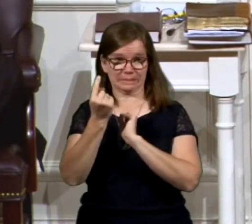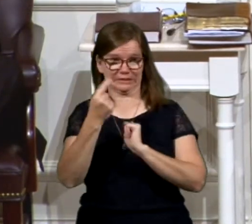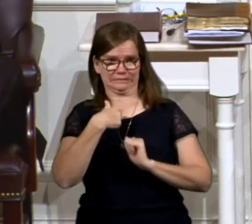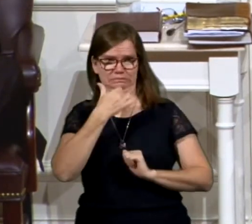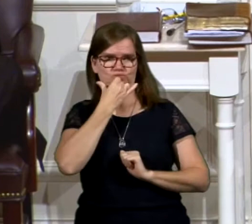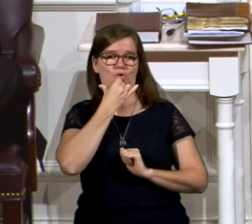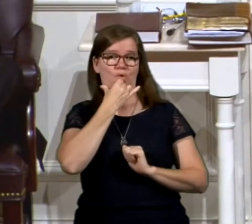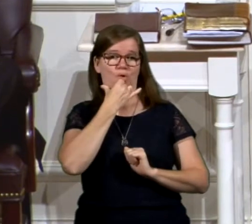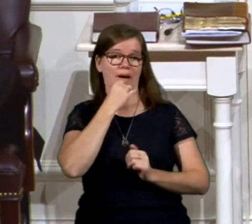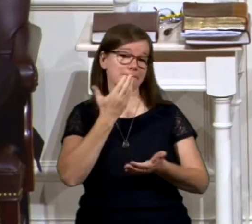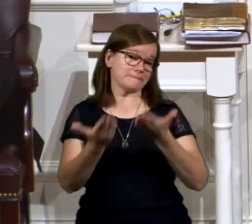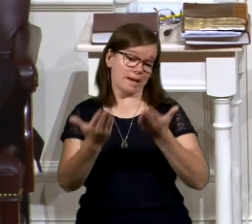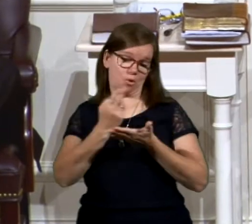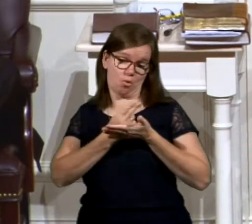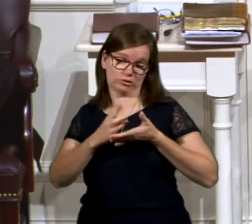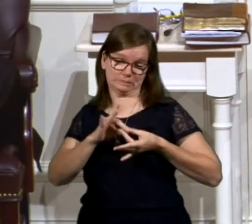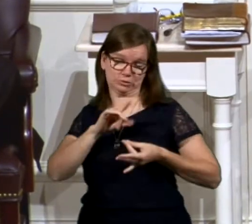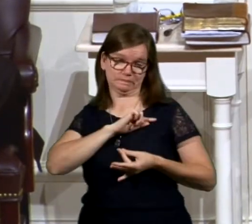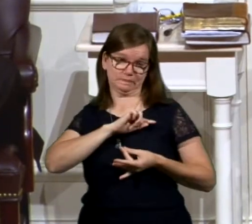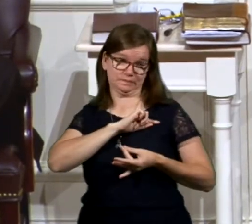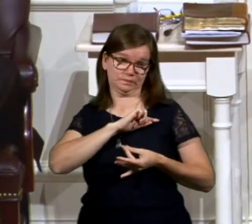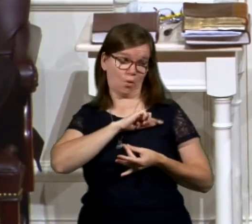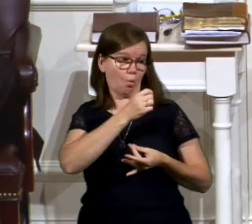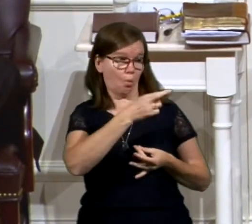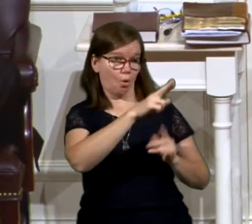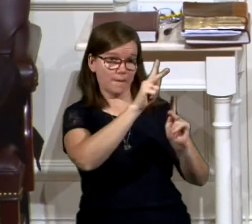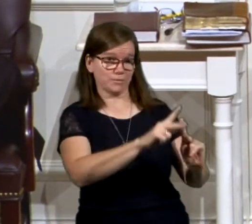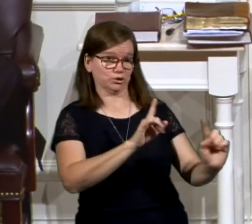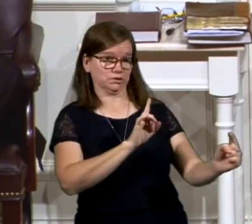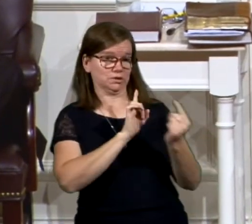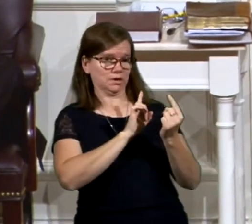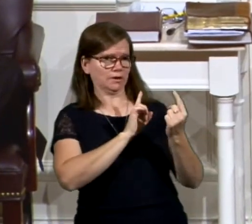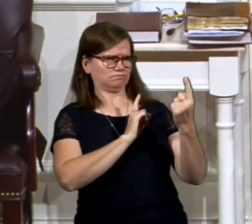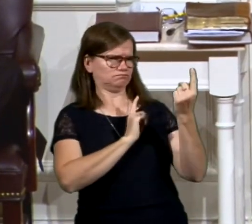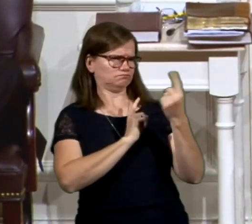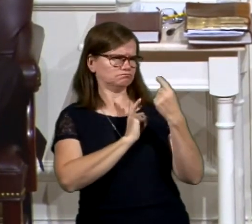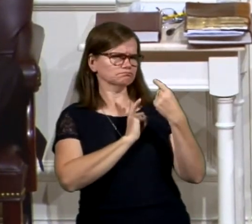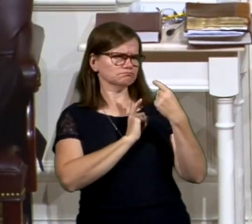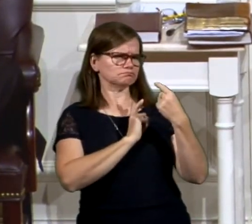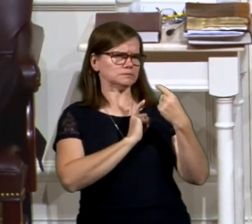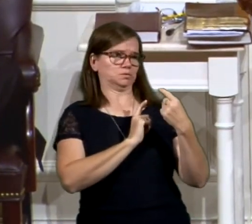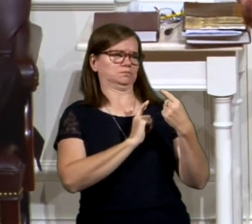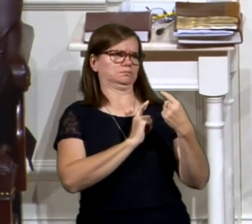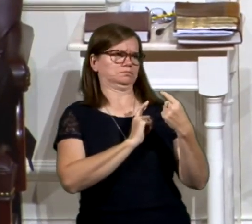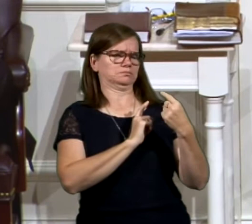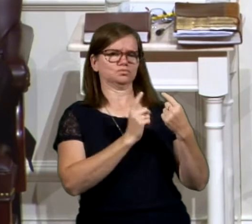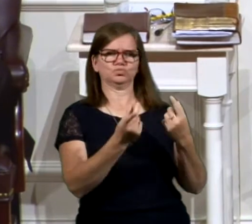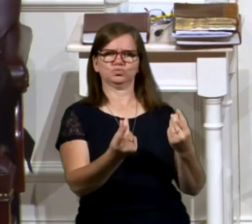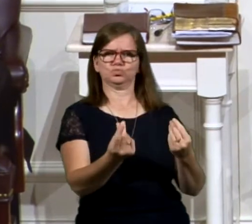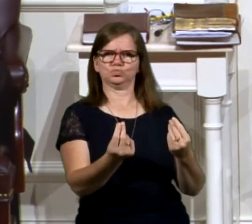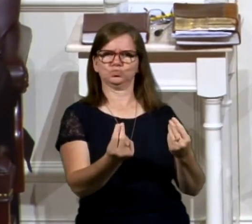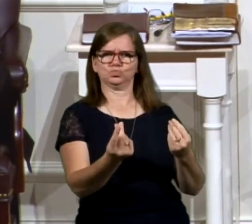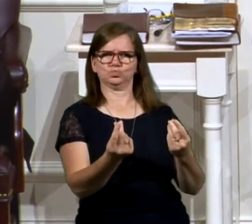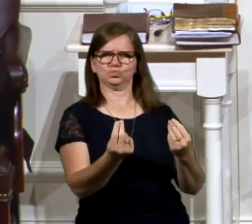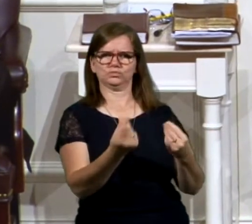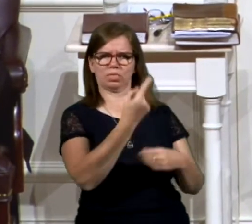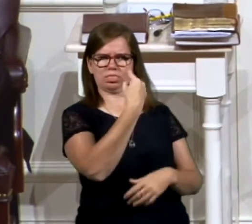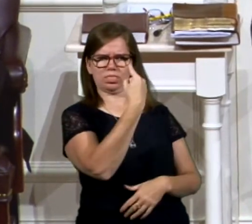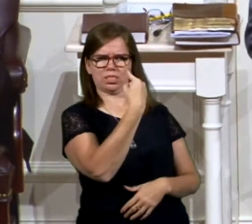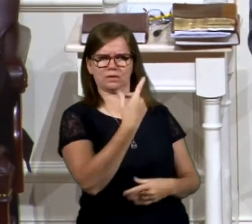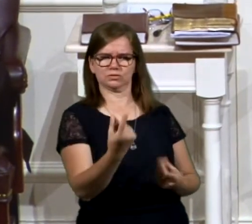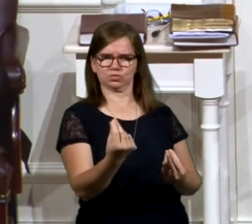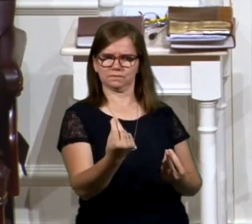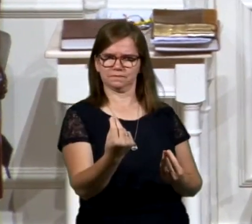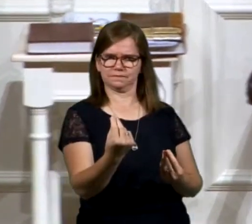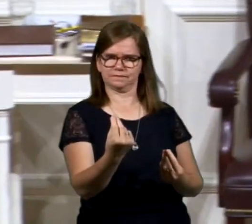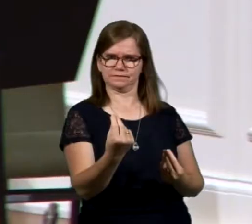I did wrong, whether it be the Holy Spirit on the inside or another brother who rebukes me on the outside, how do you handle reproof? The Bible